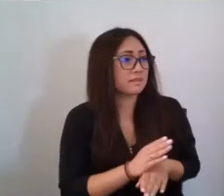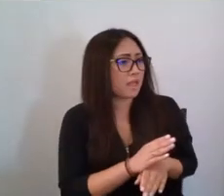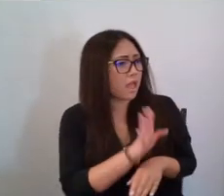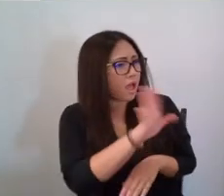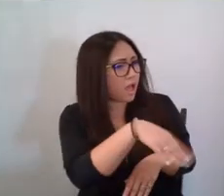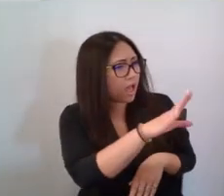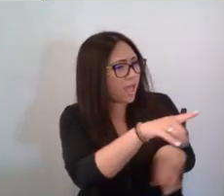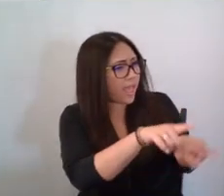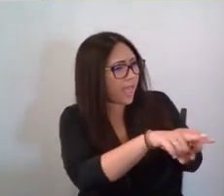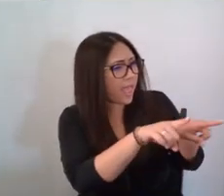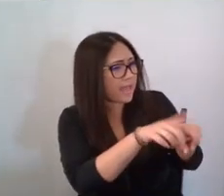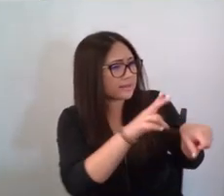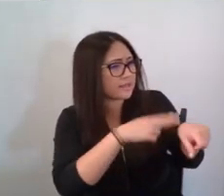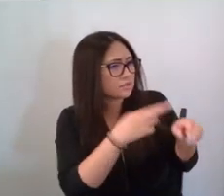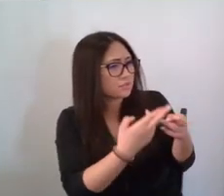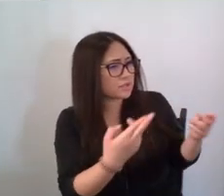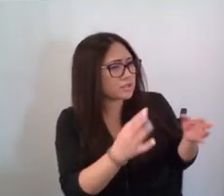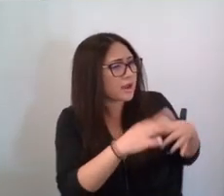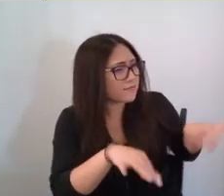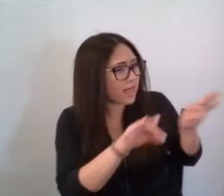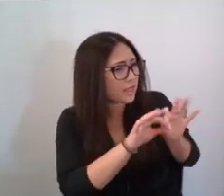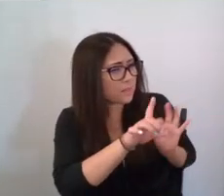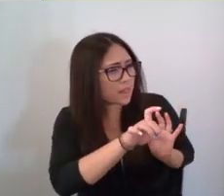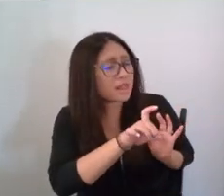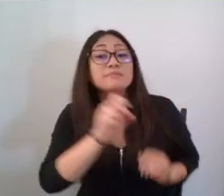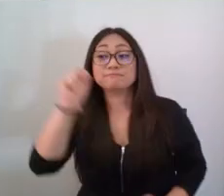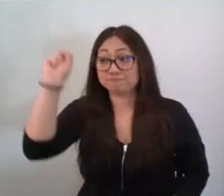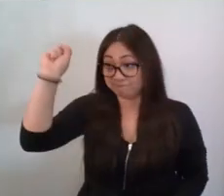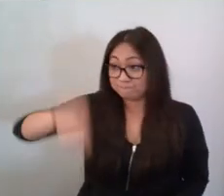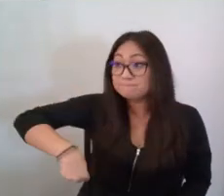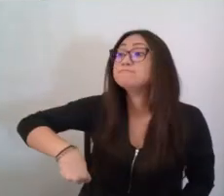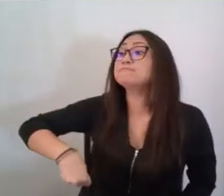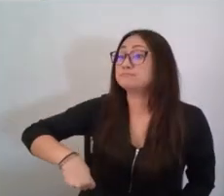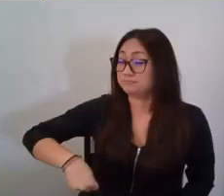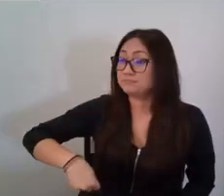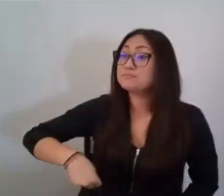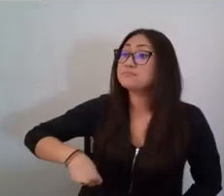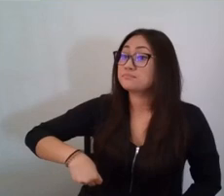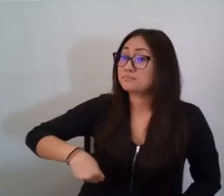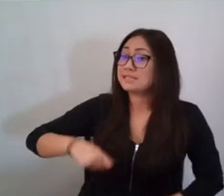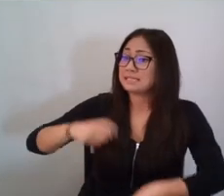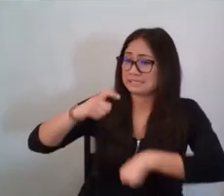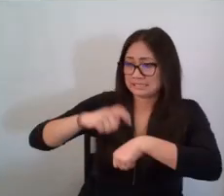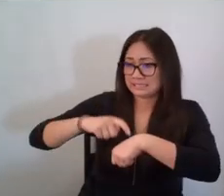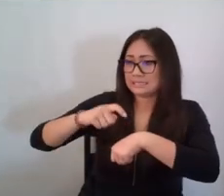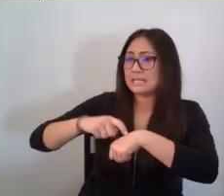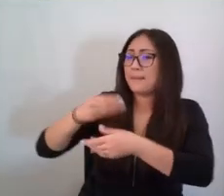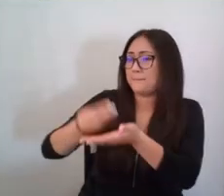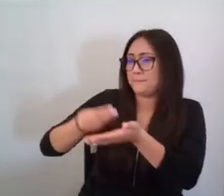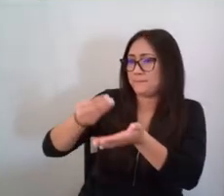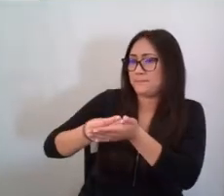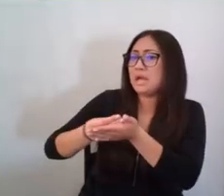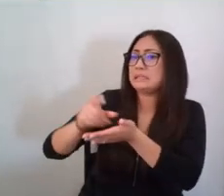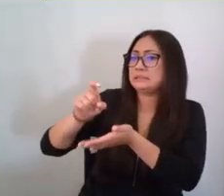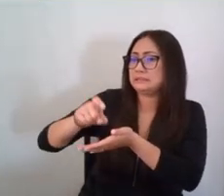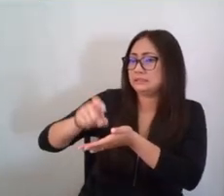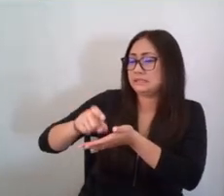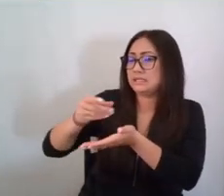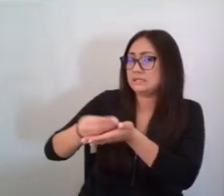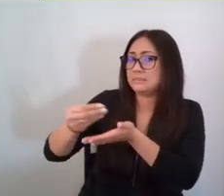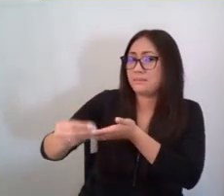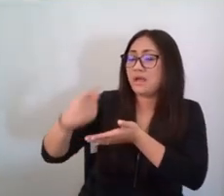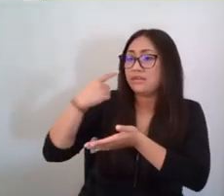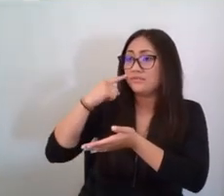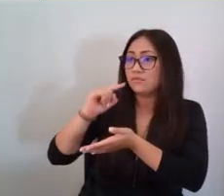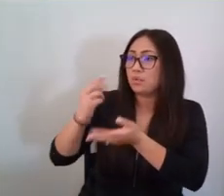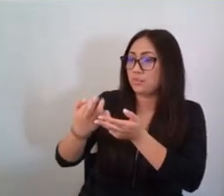Absolutely. It takes time and money to get them and to make them into products. And some of them, like oil and metal ore,